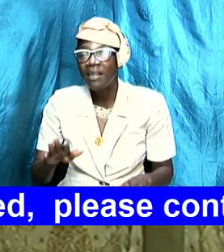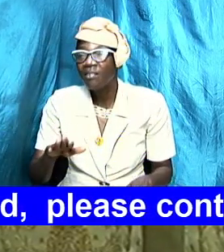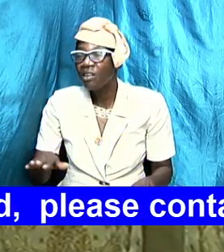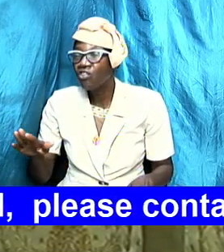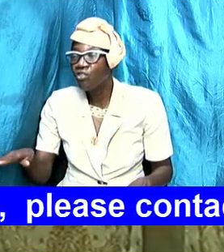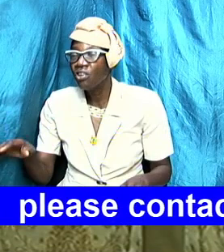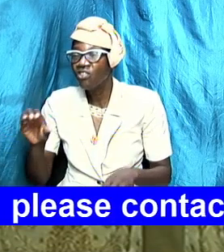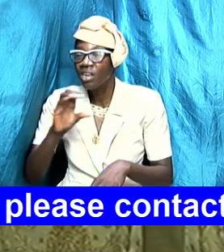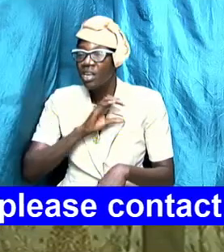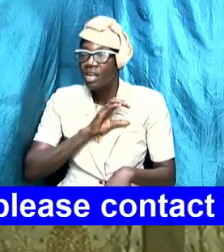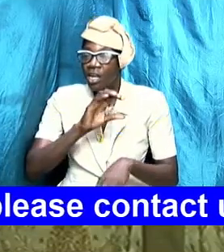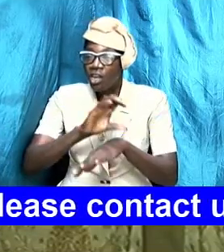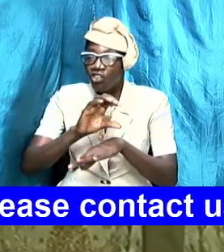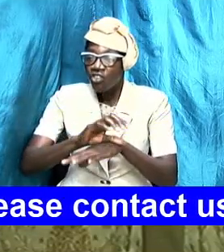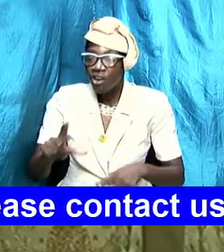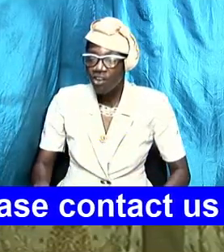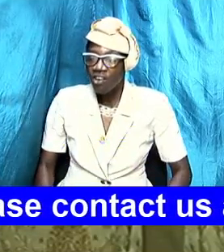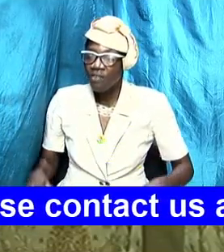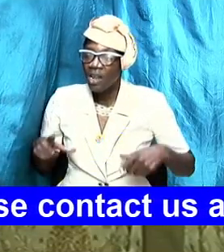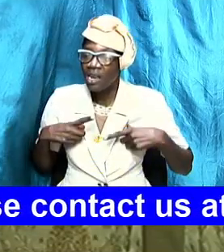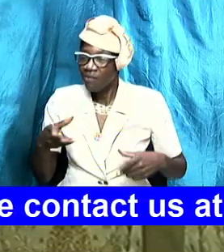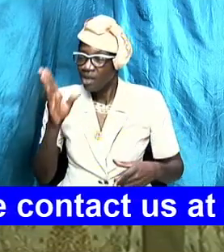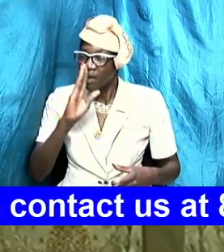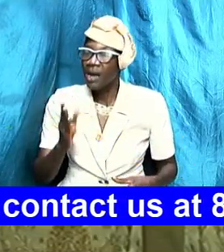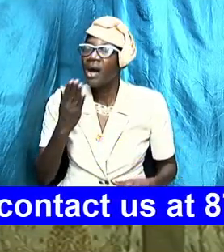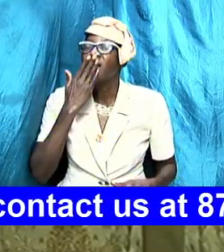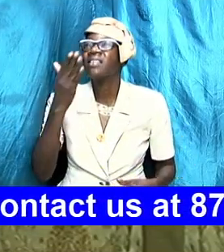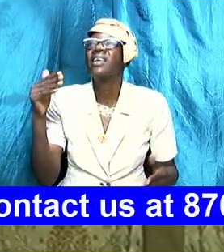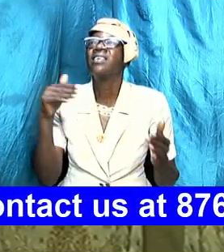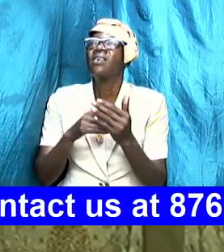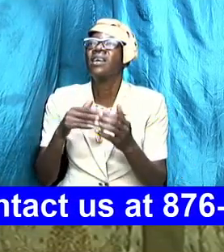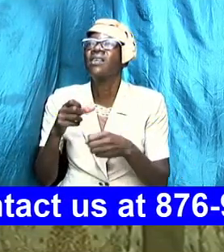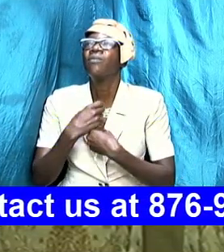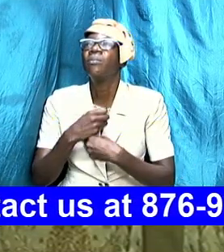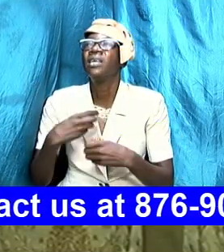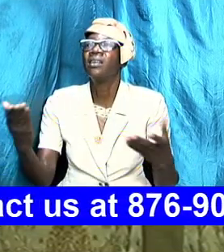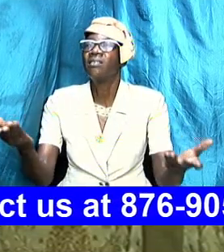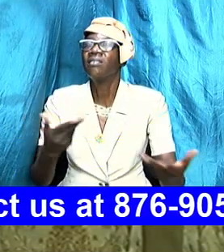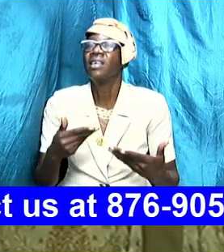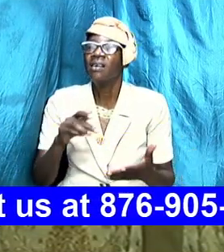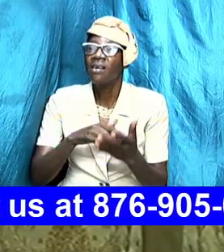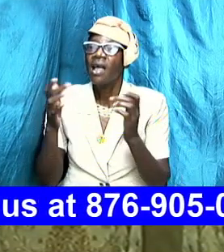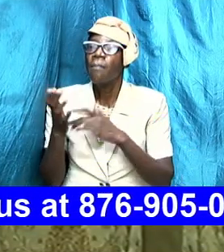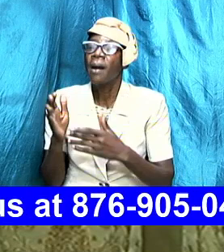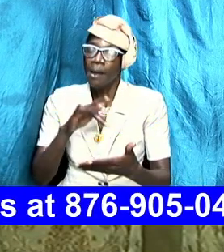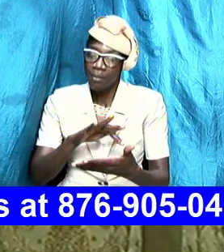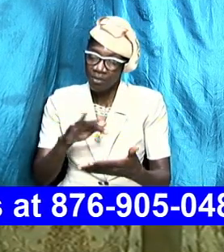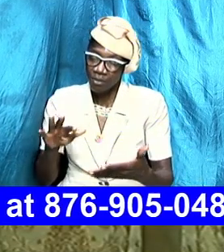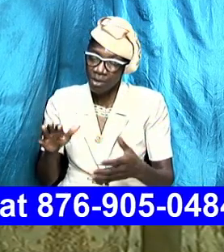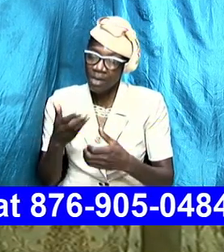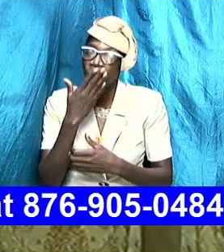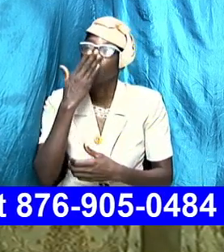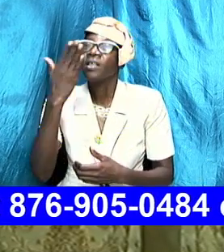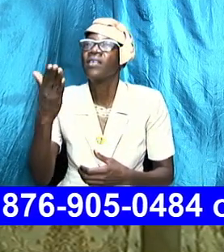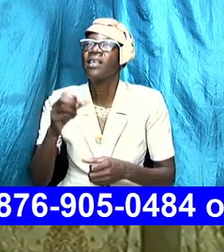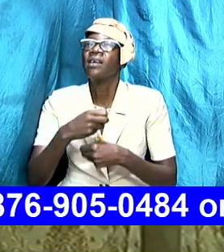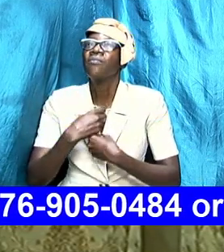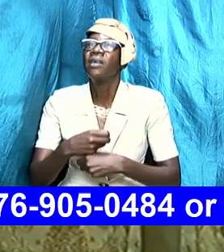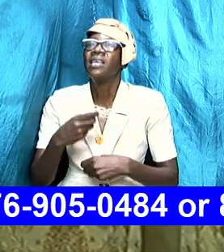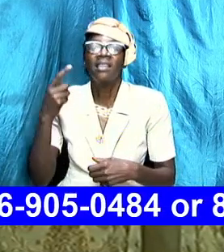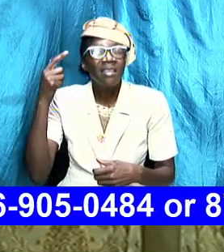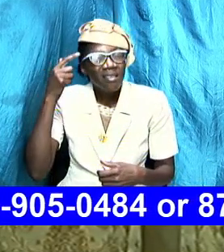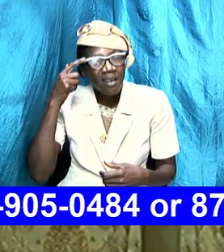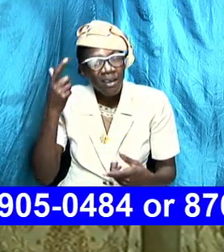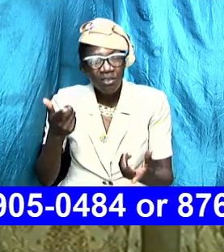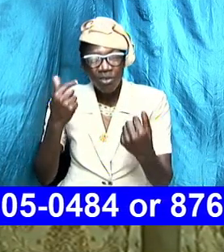of the living God thank you again for allowing us to be here in Bible study thank you for allowing these thoughts to come out and